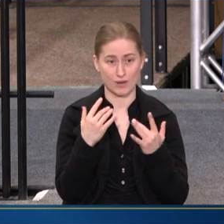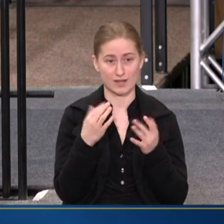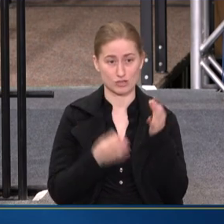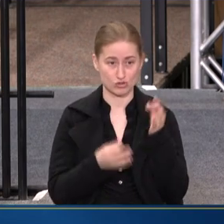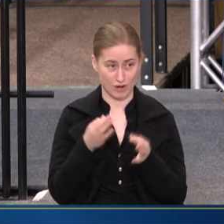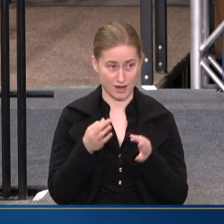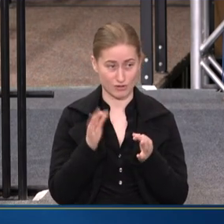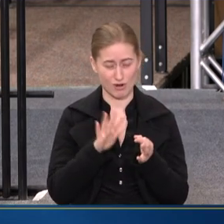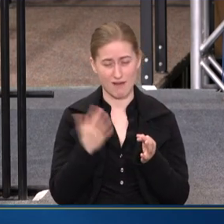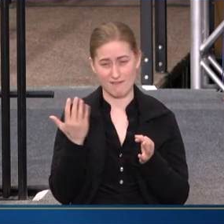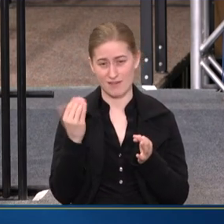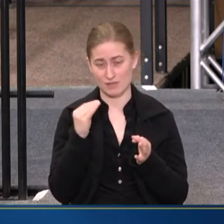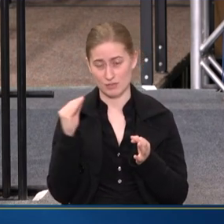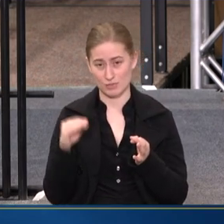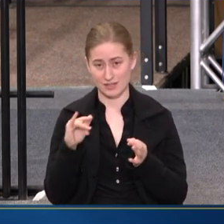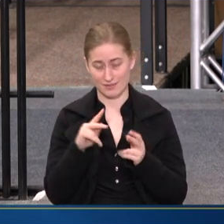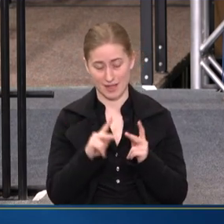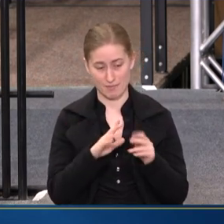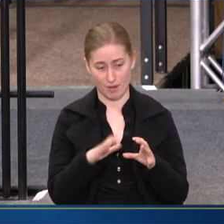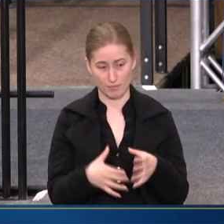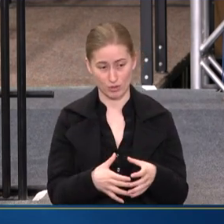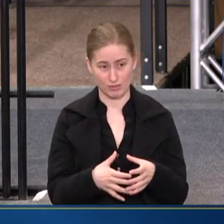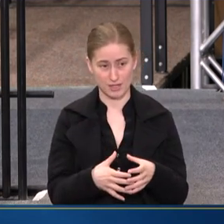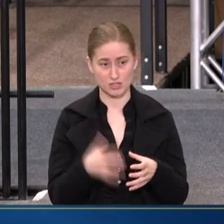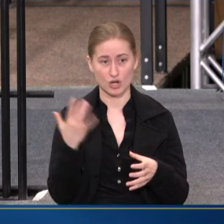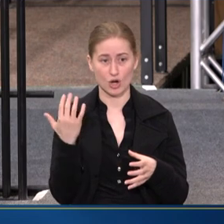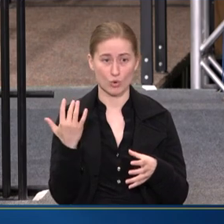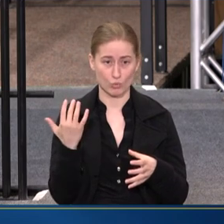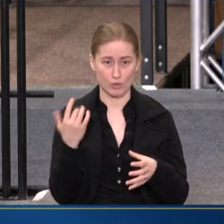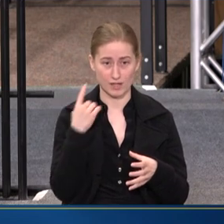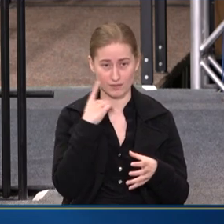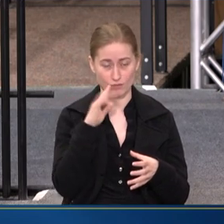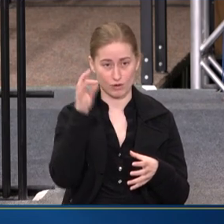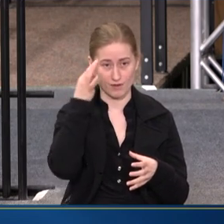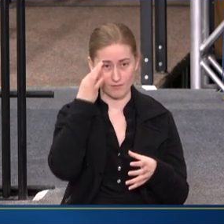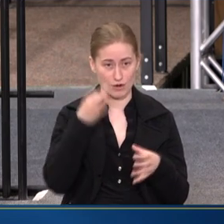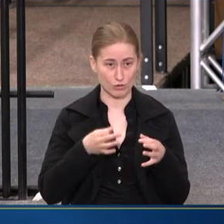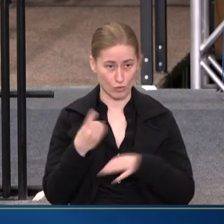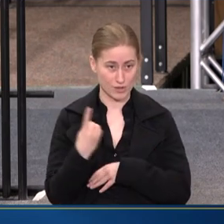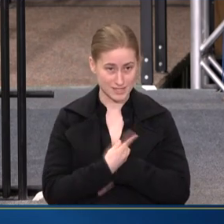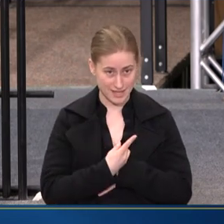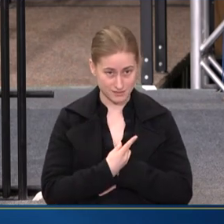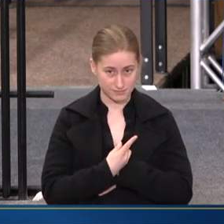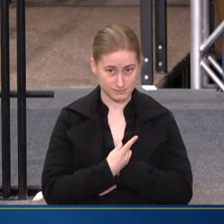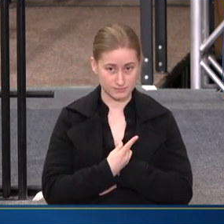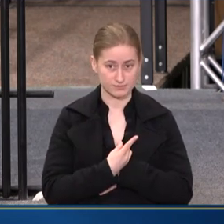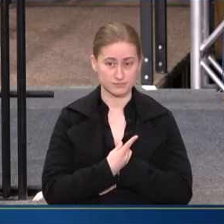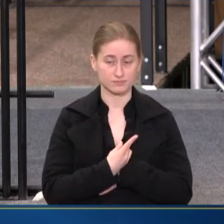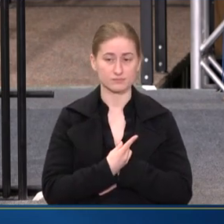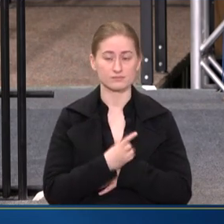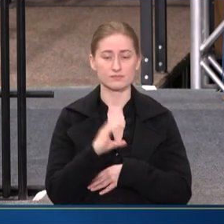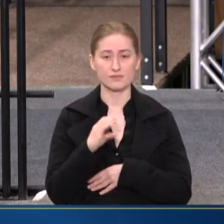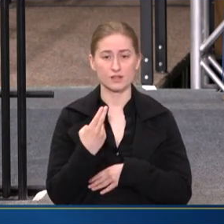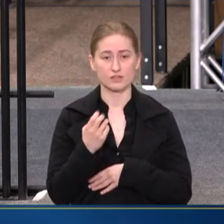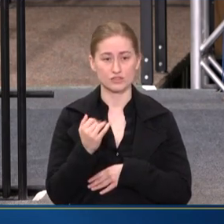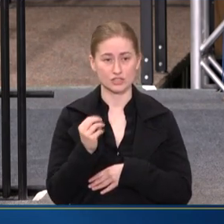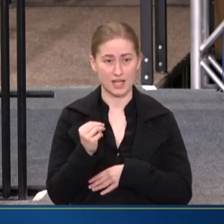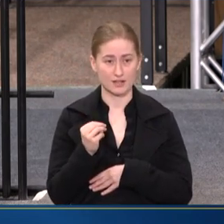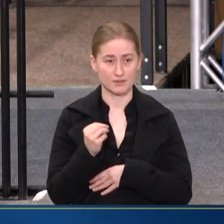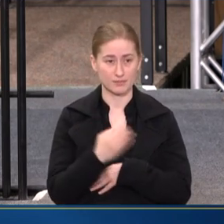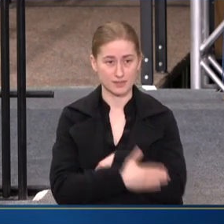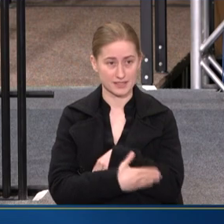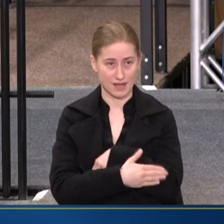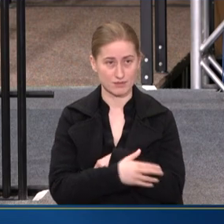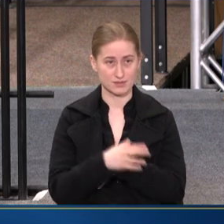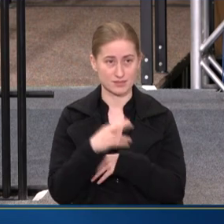About 15% of that population are awaiting a federal court date. Chatham County allocated